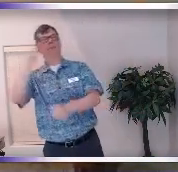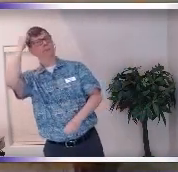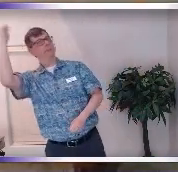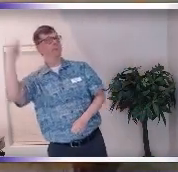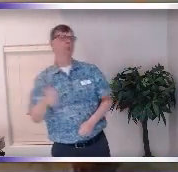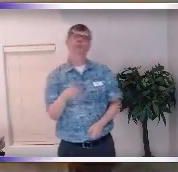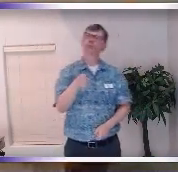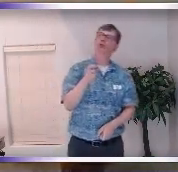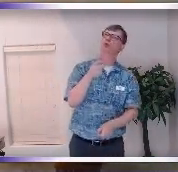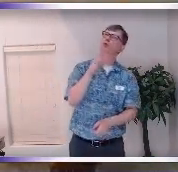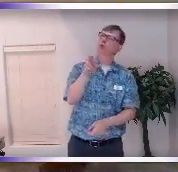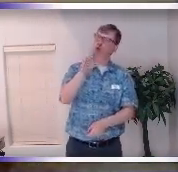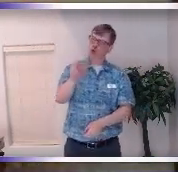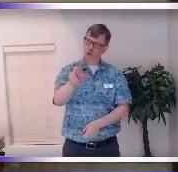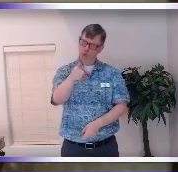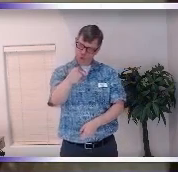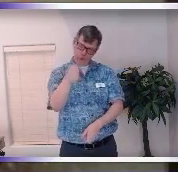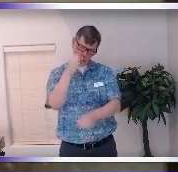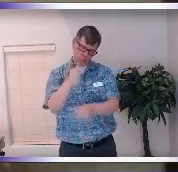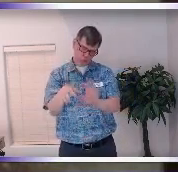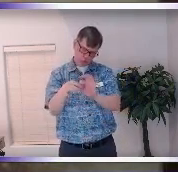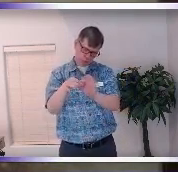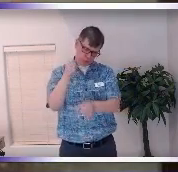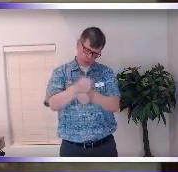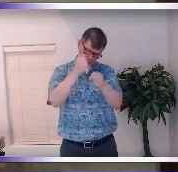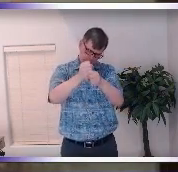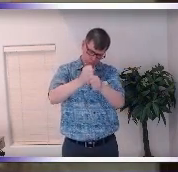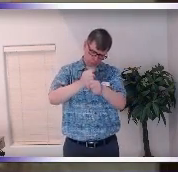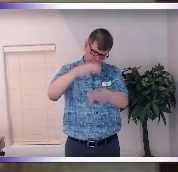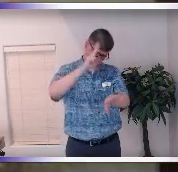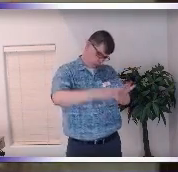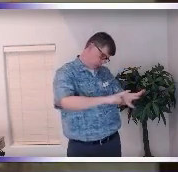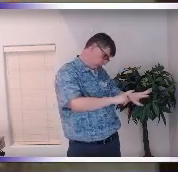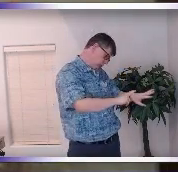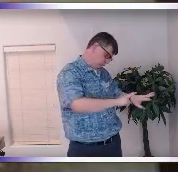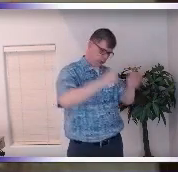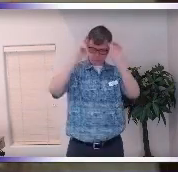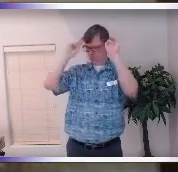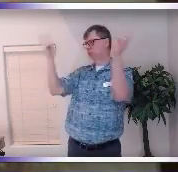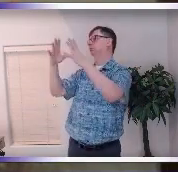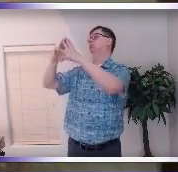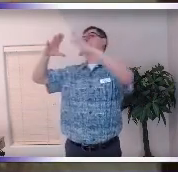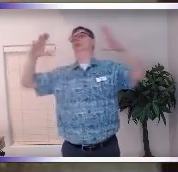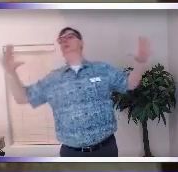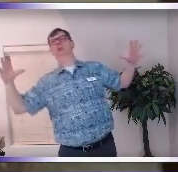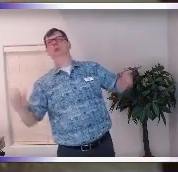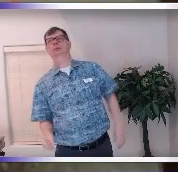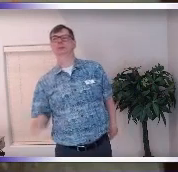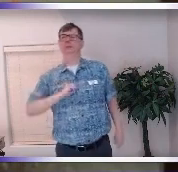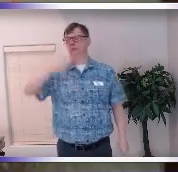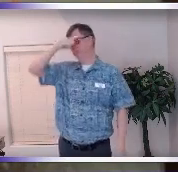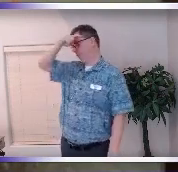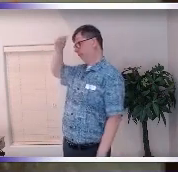if you are inspired to do the work then your consciousness expands and I remember